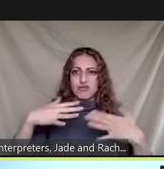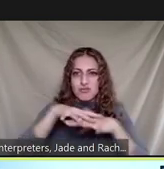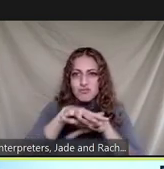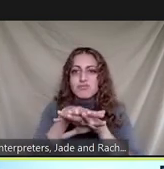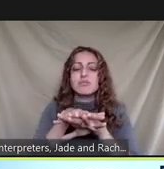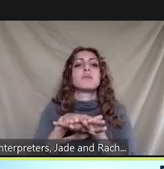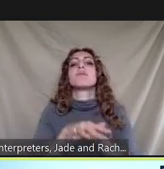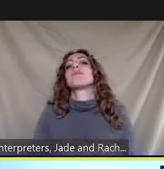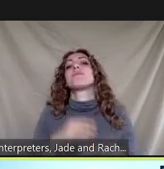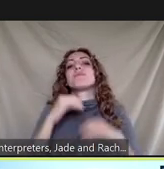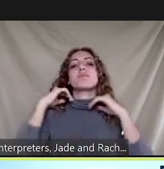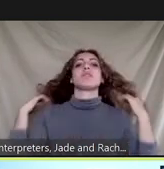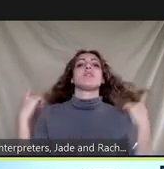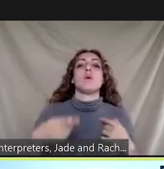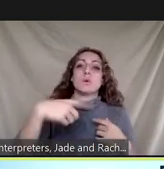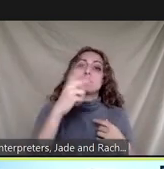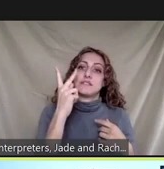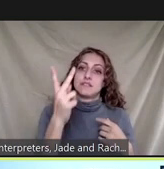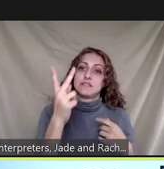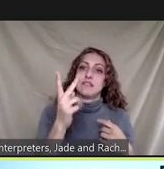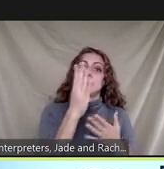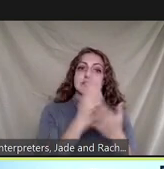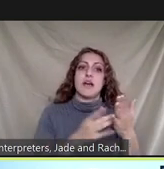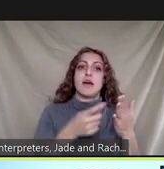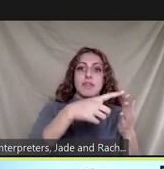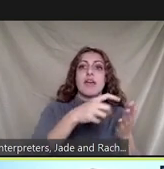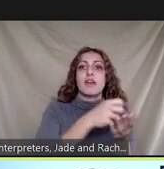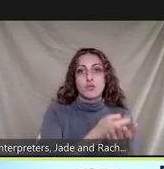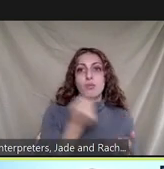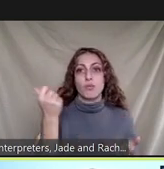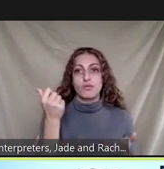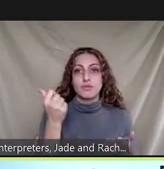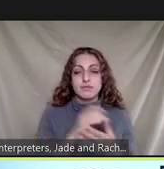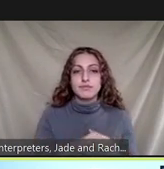removed as you can see in this slide next slide please